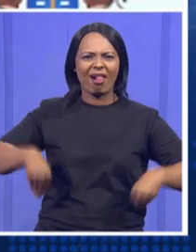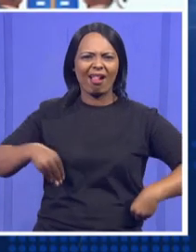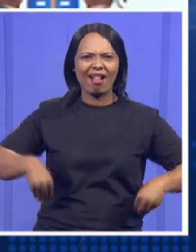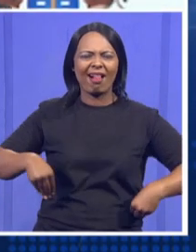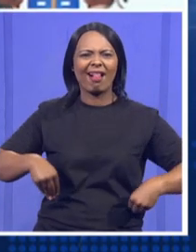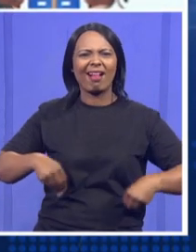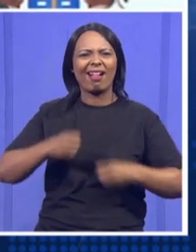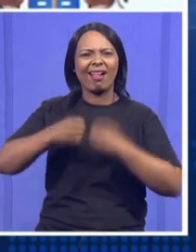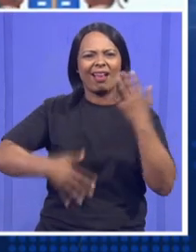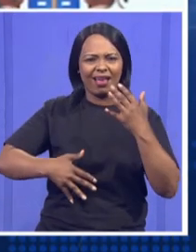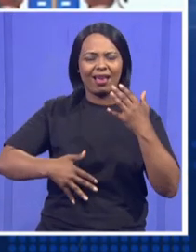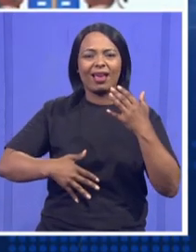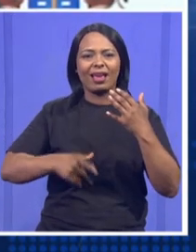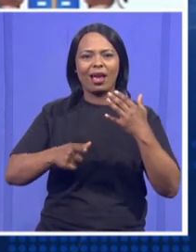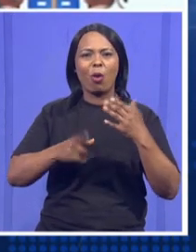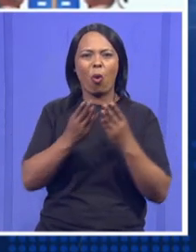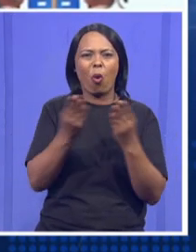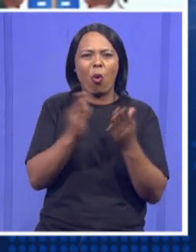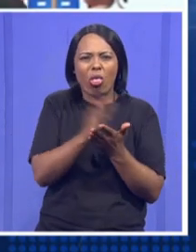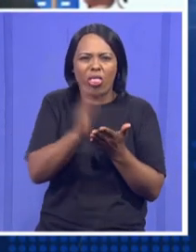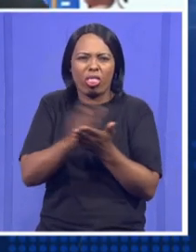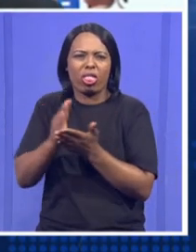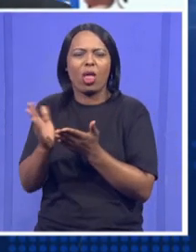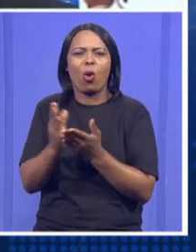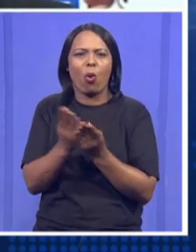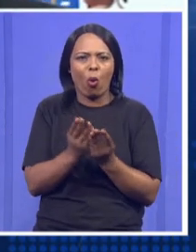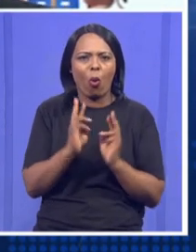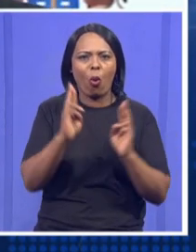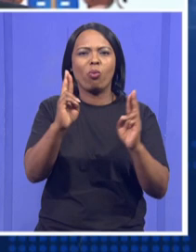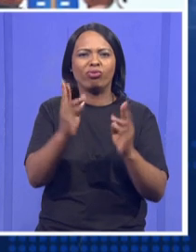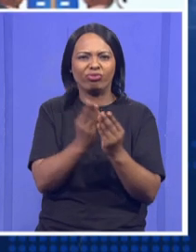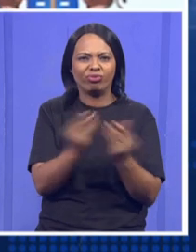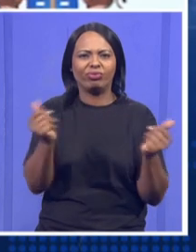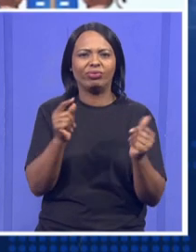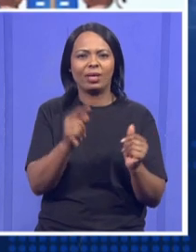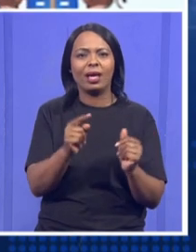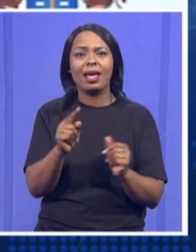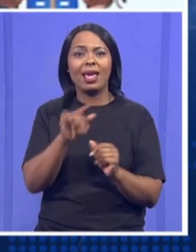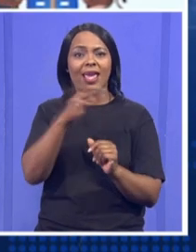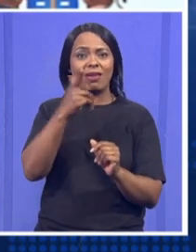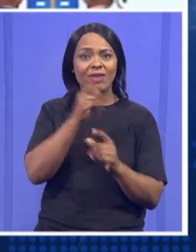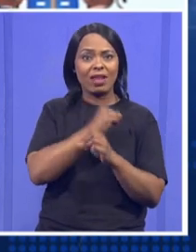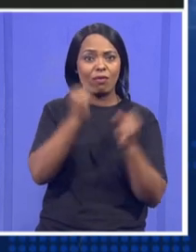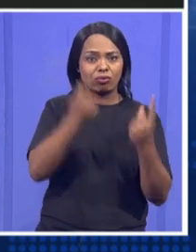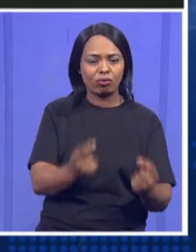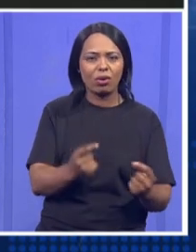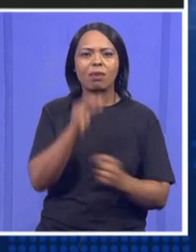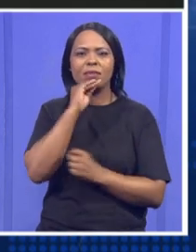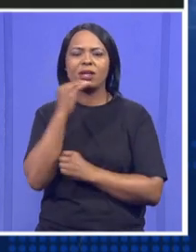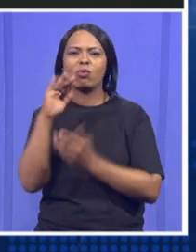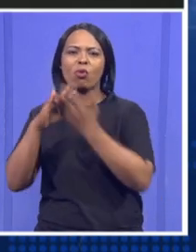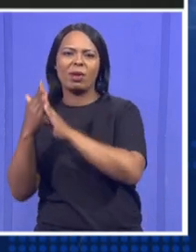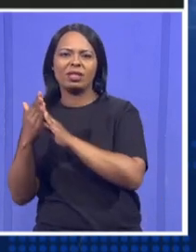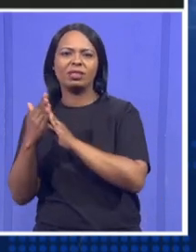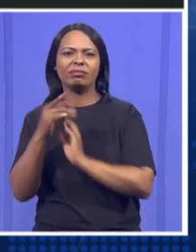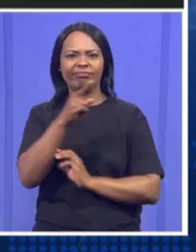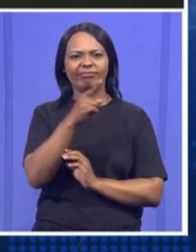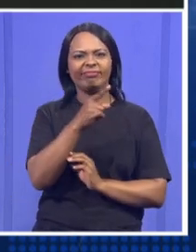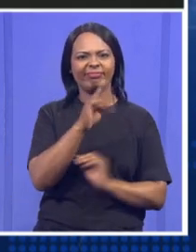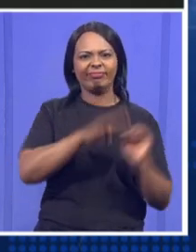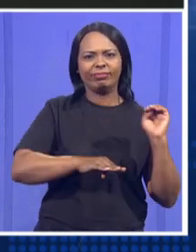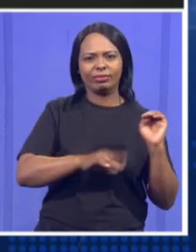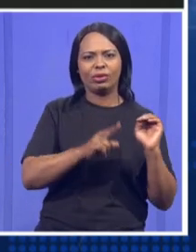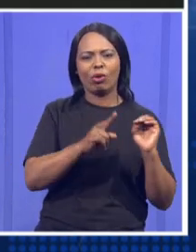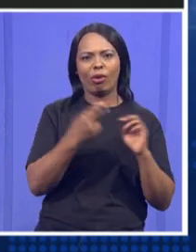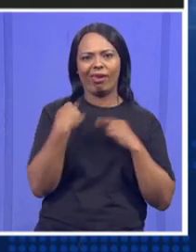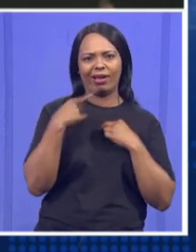But if he doesn't do so, the community or society will hold him accountable. So I think the kind of leader of Panyaza is,